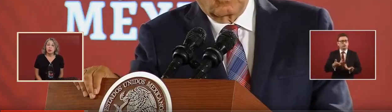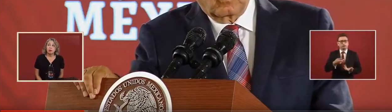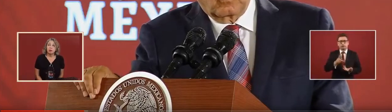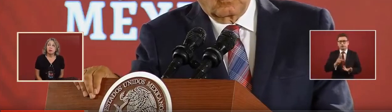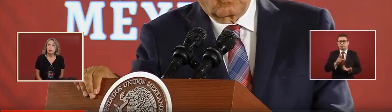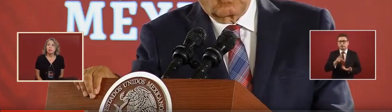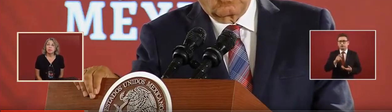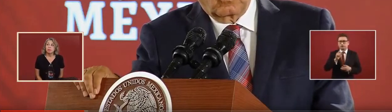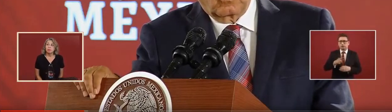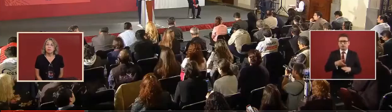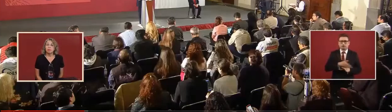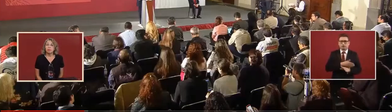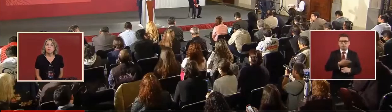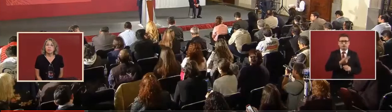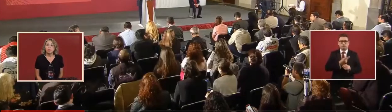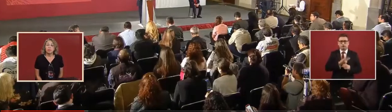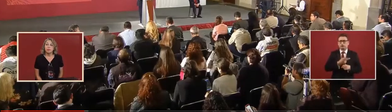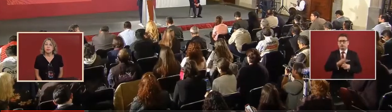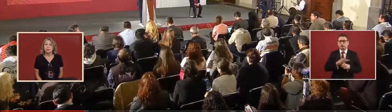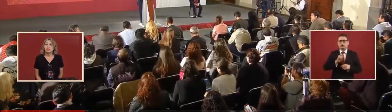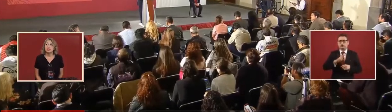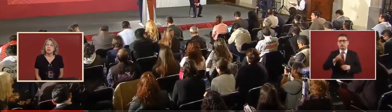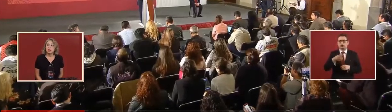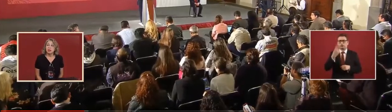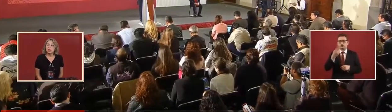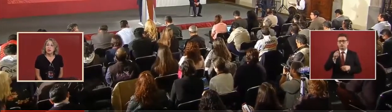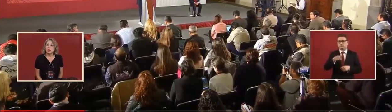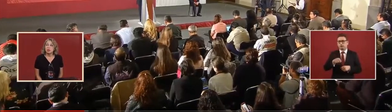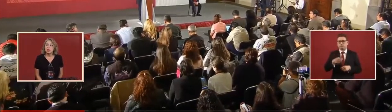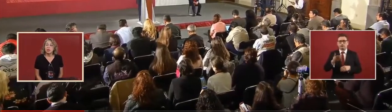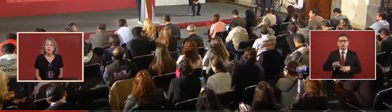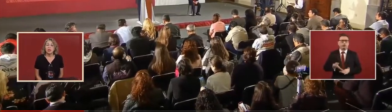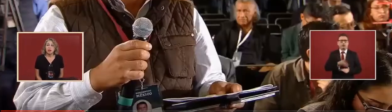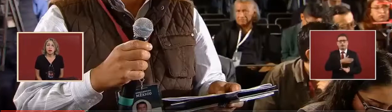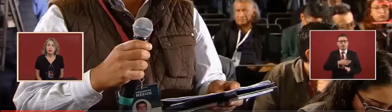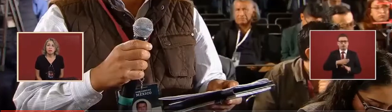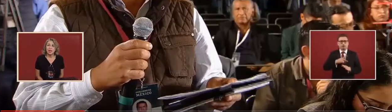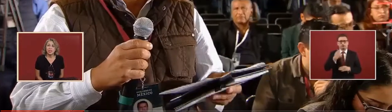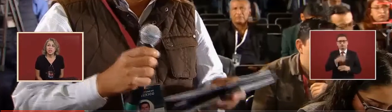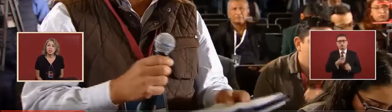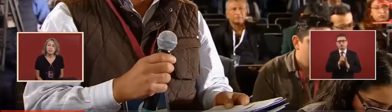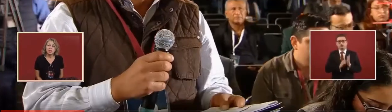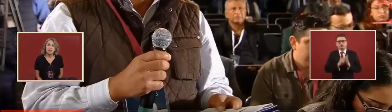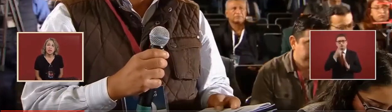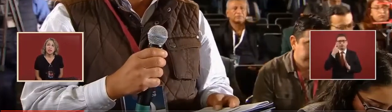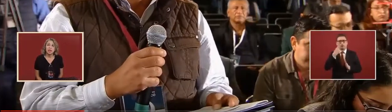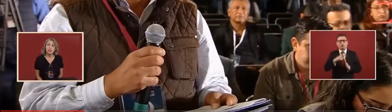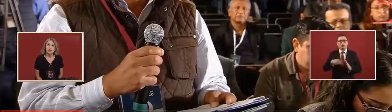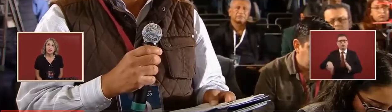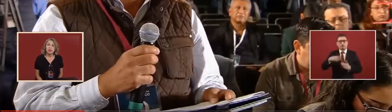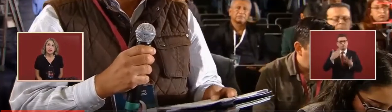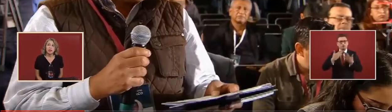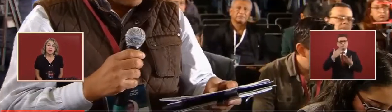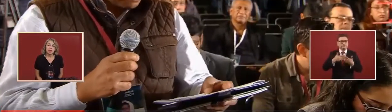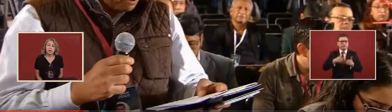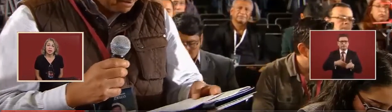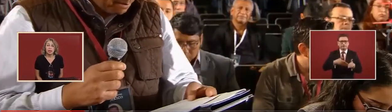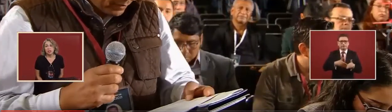Is there something going on with the bachelors in the universities?